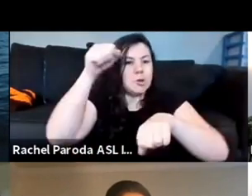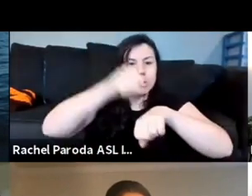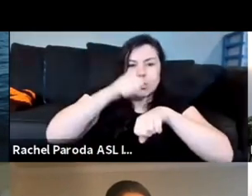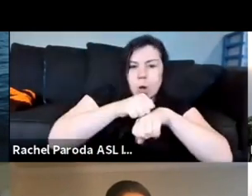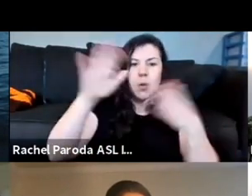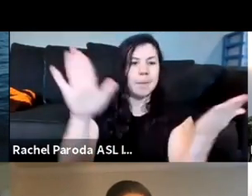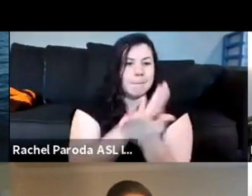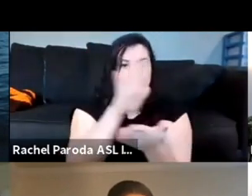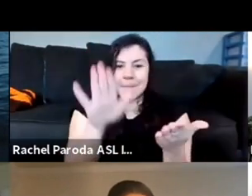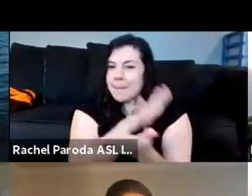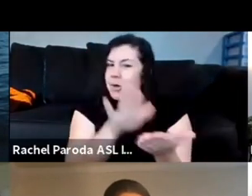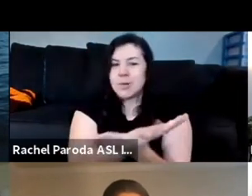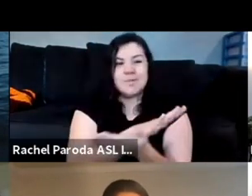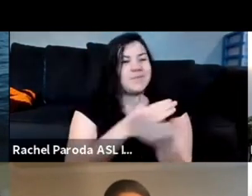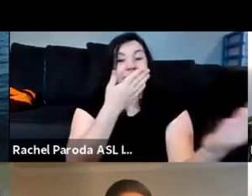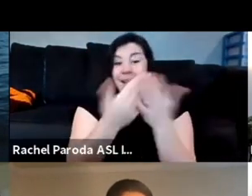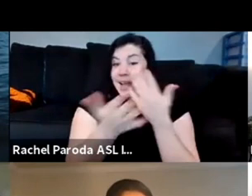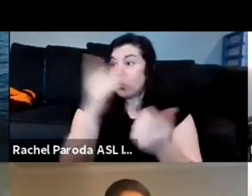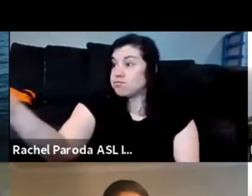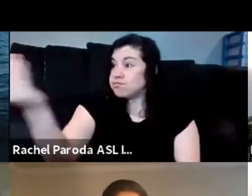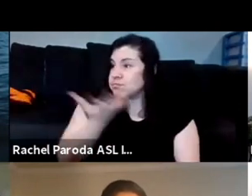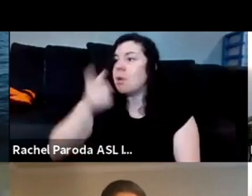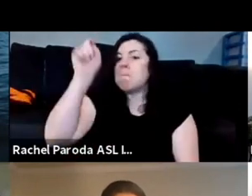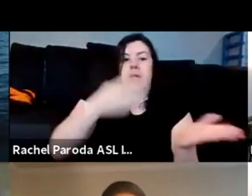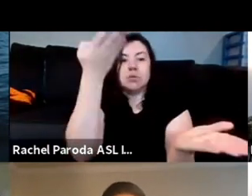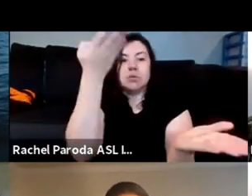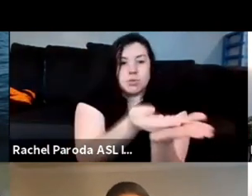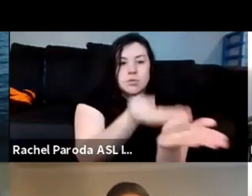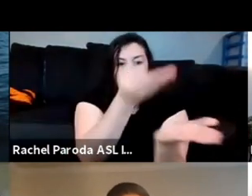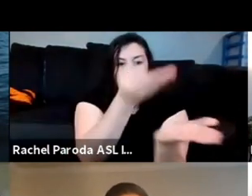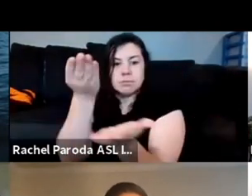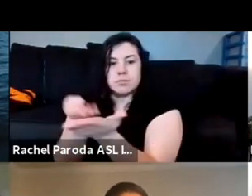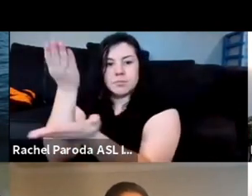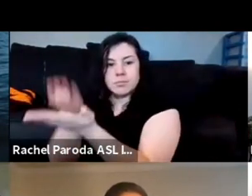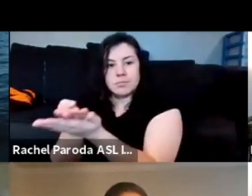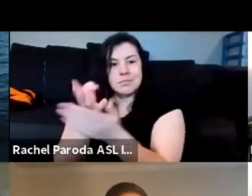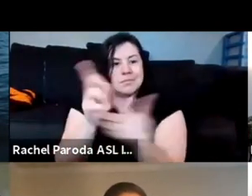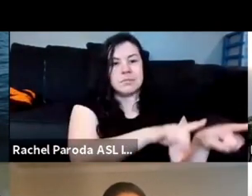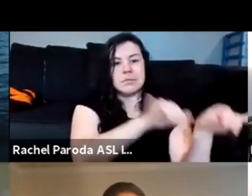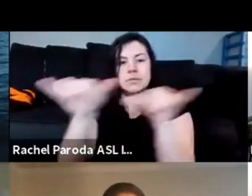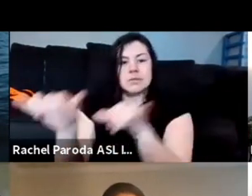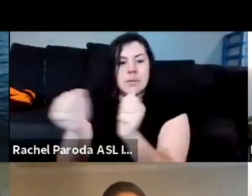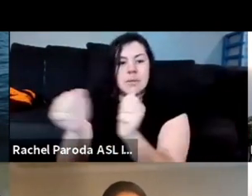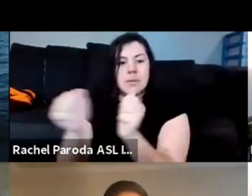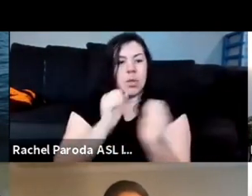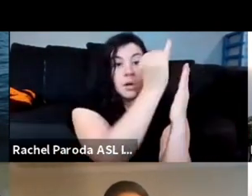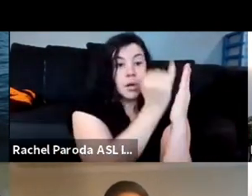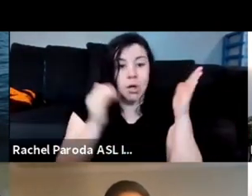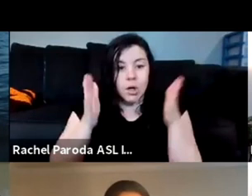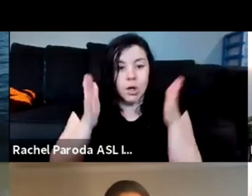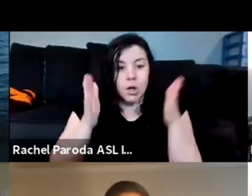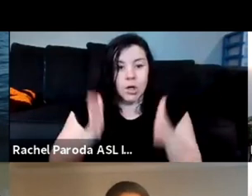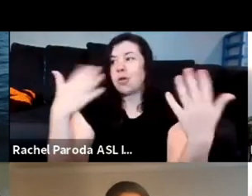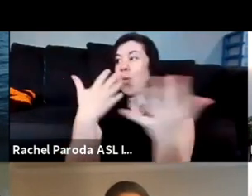tell me nothing without proving it in the work itself and that also includes my engagements with artists you can tell me whatever you want about the